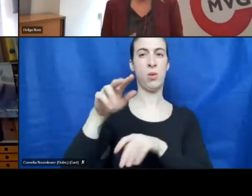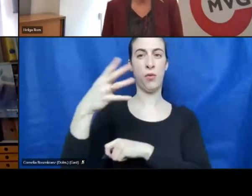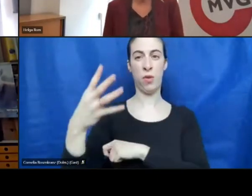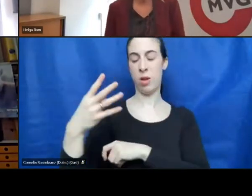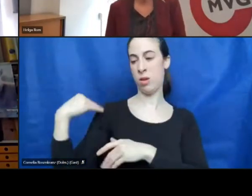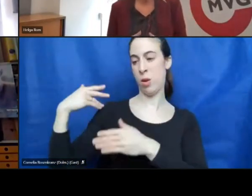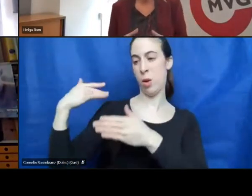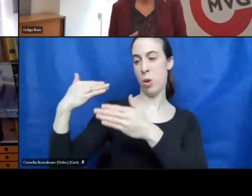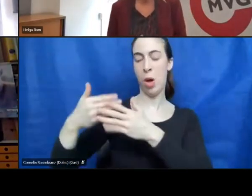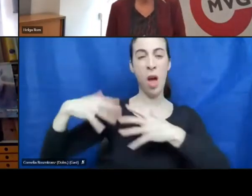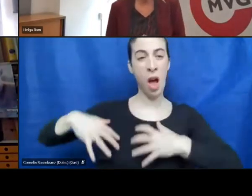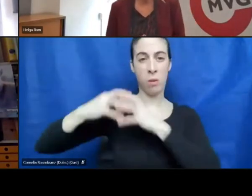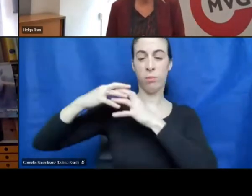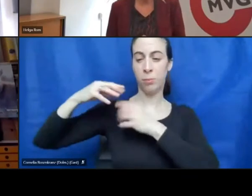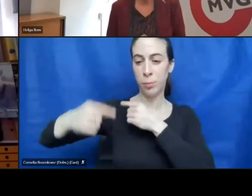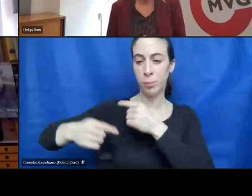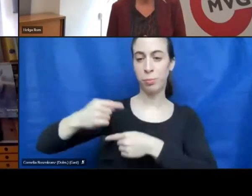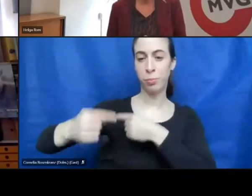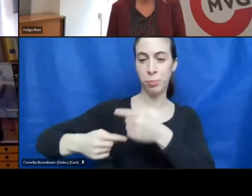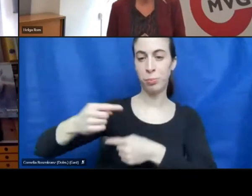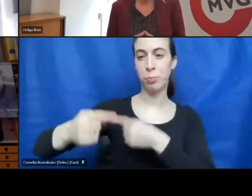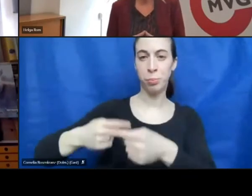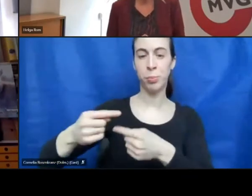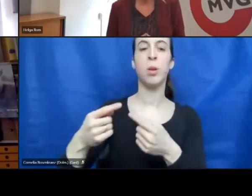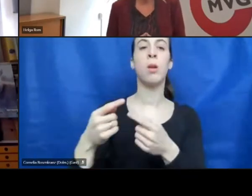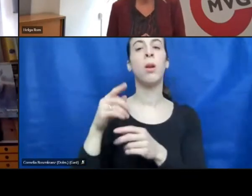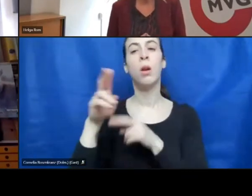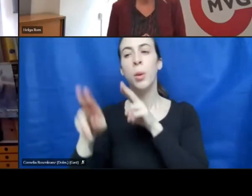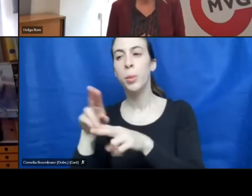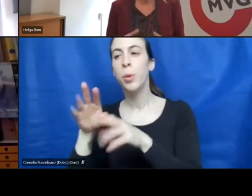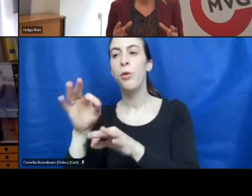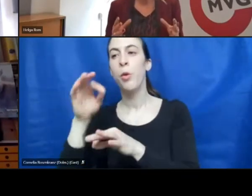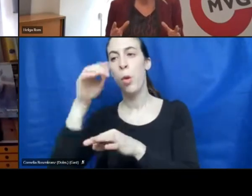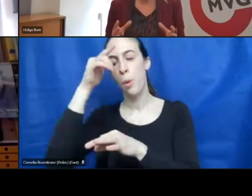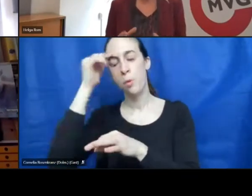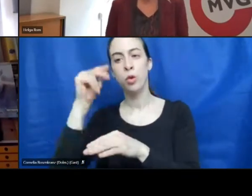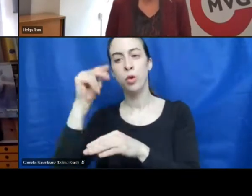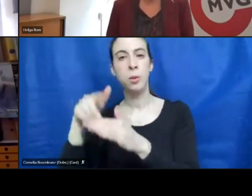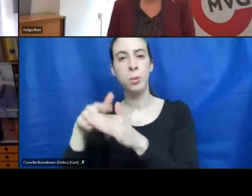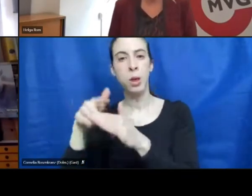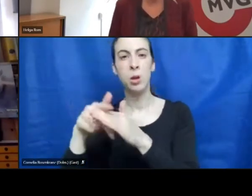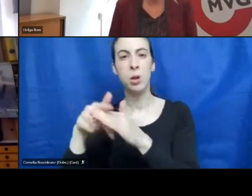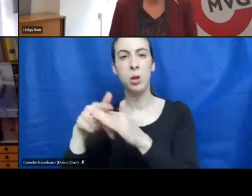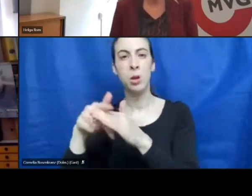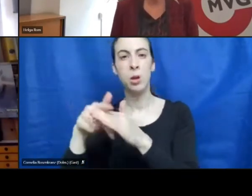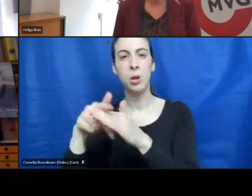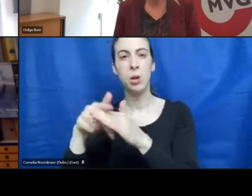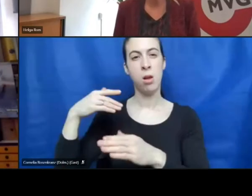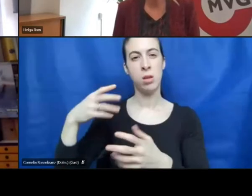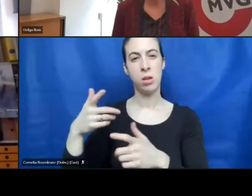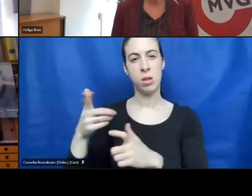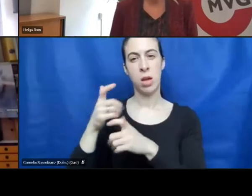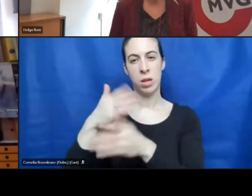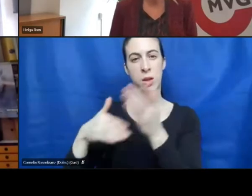founding on, the care for war invalids and war widows was an essential basic idea